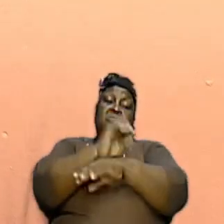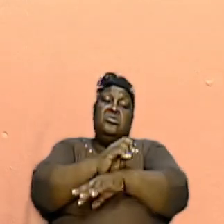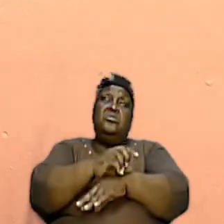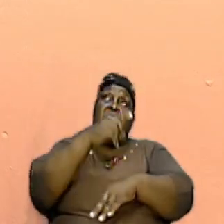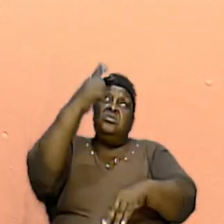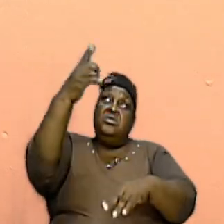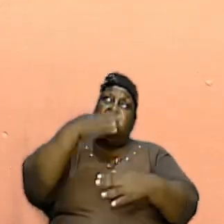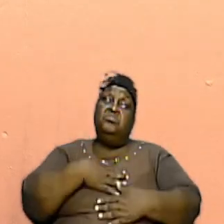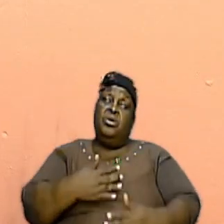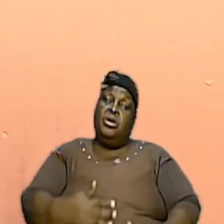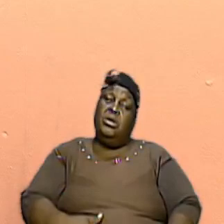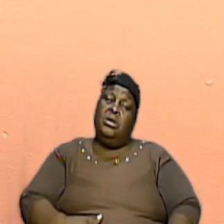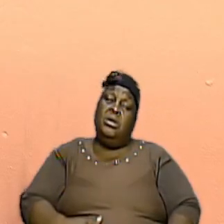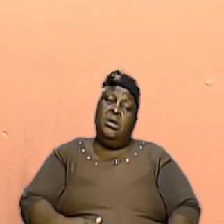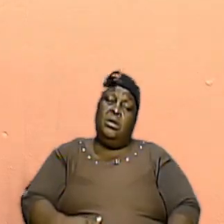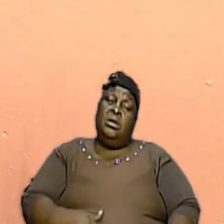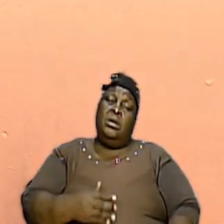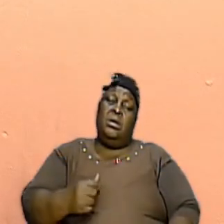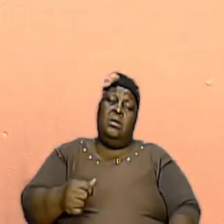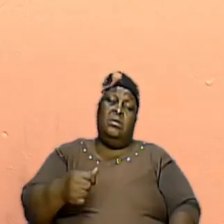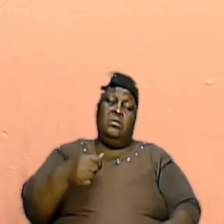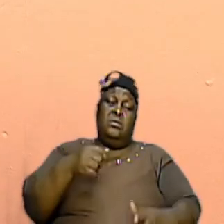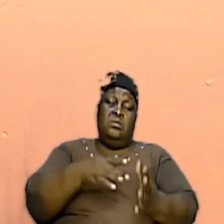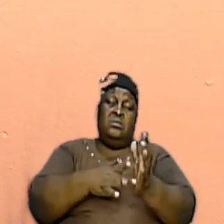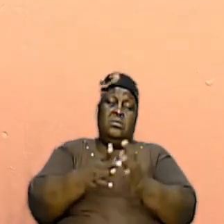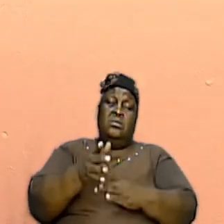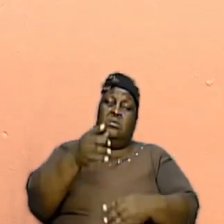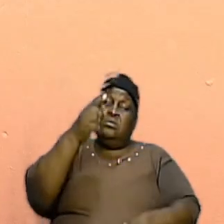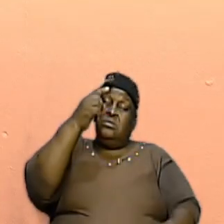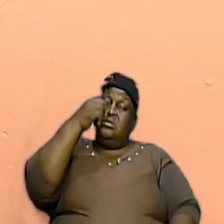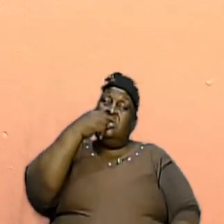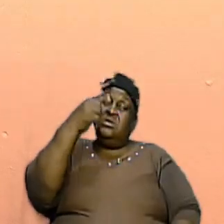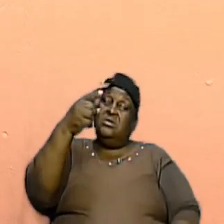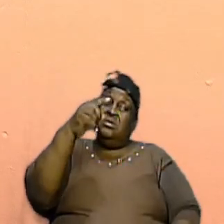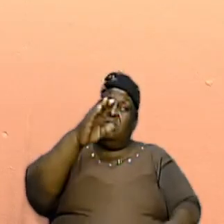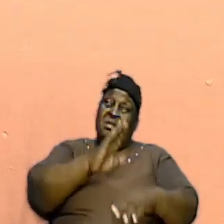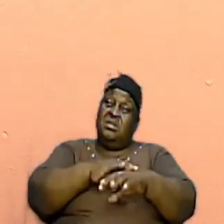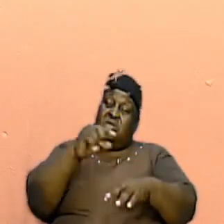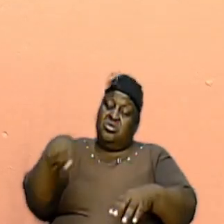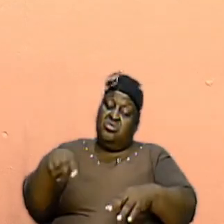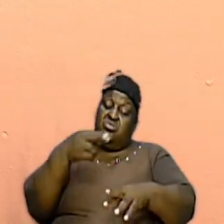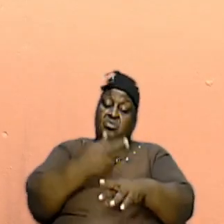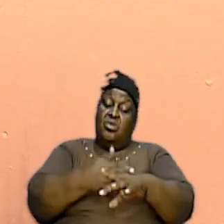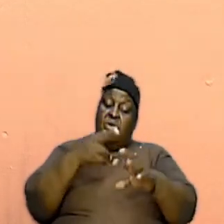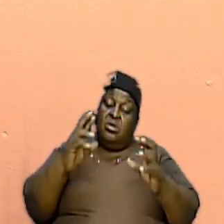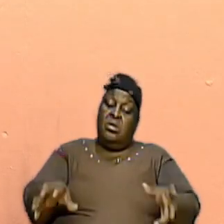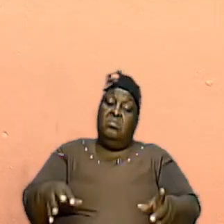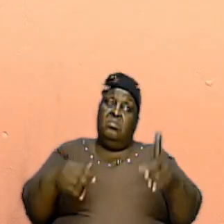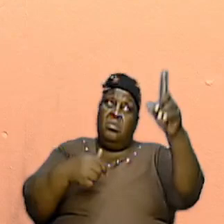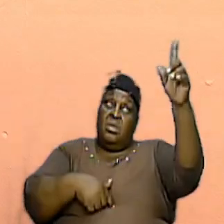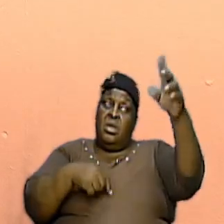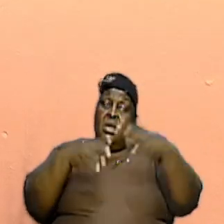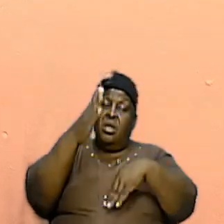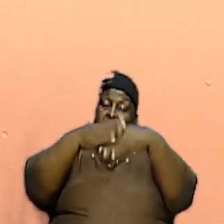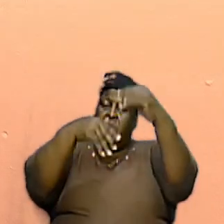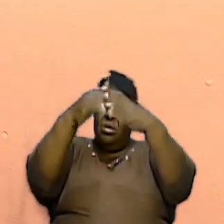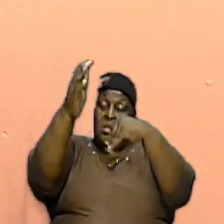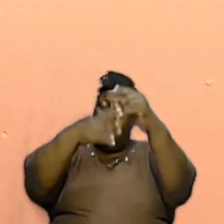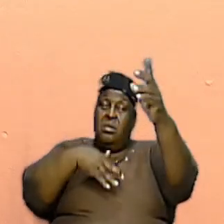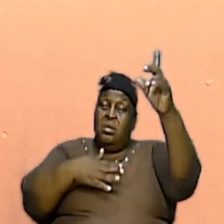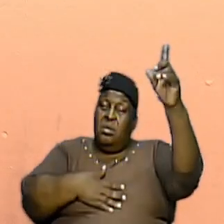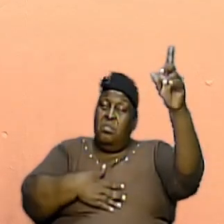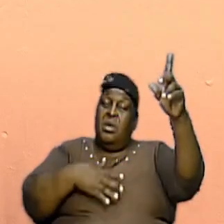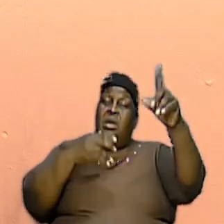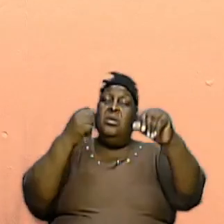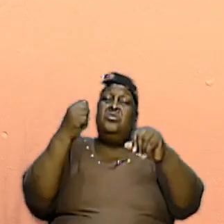declared to those that were there at the time upon this this rock I will build my church and the gates of